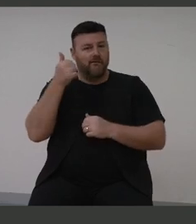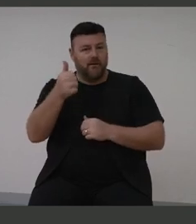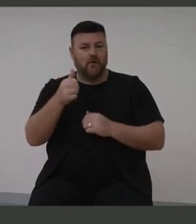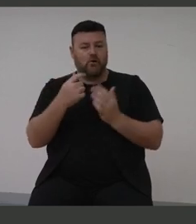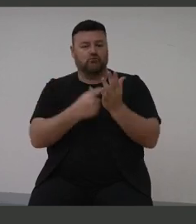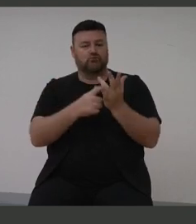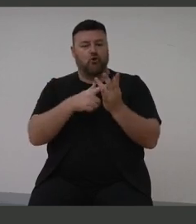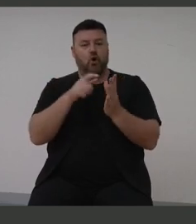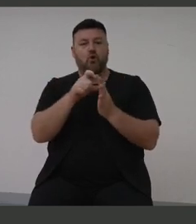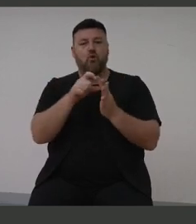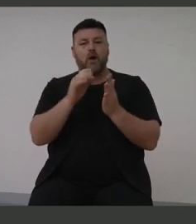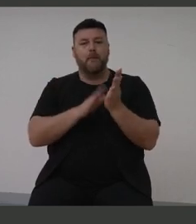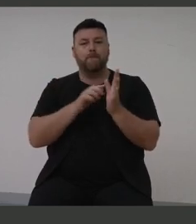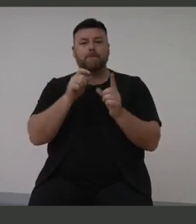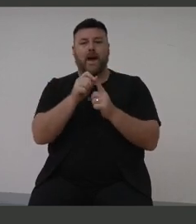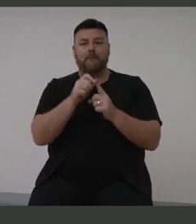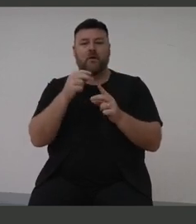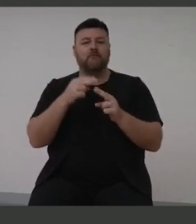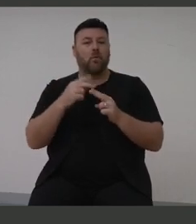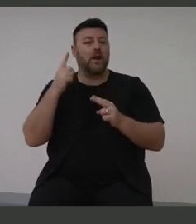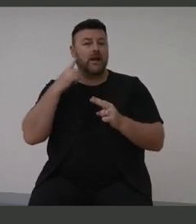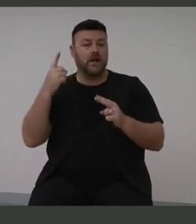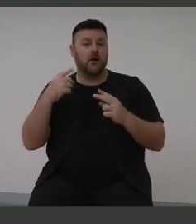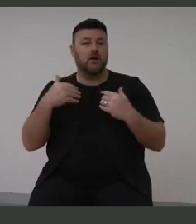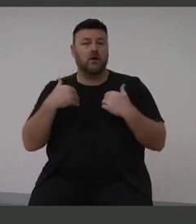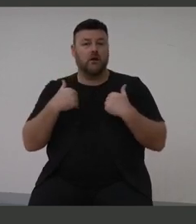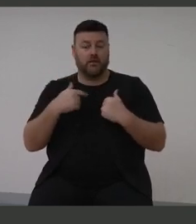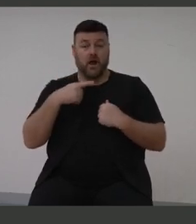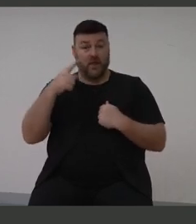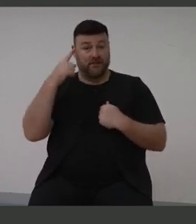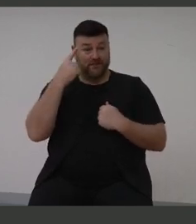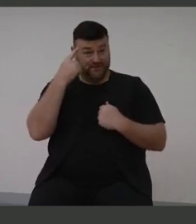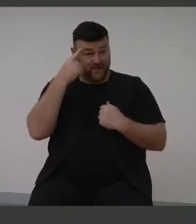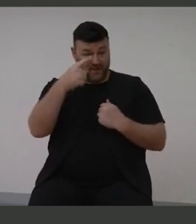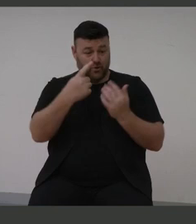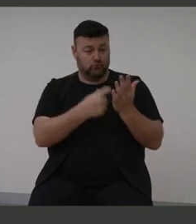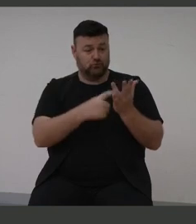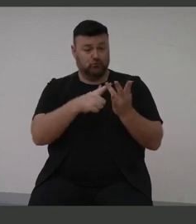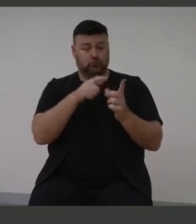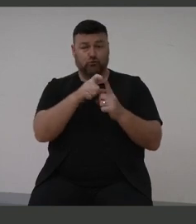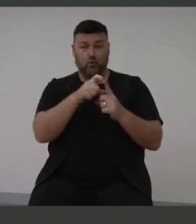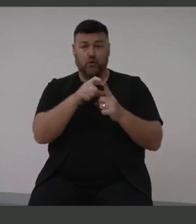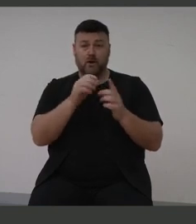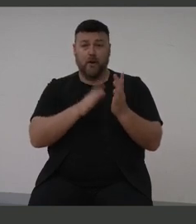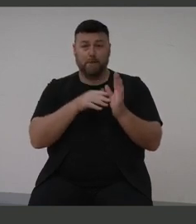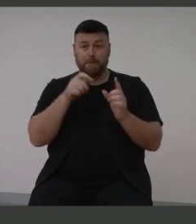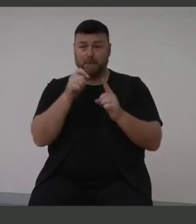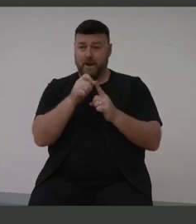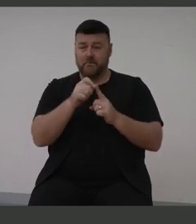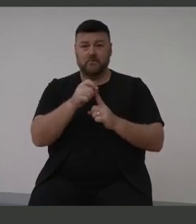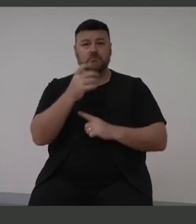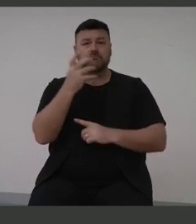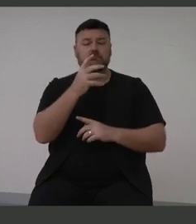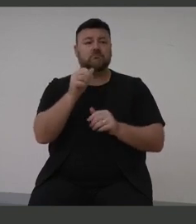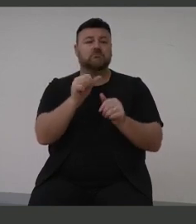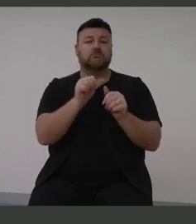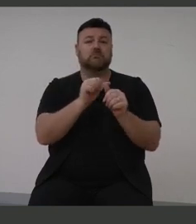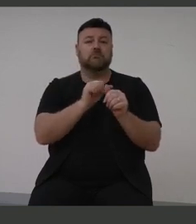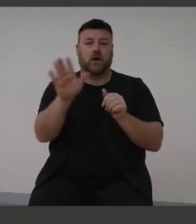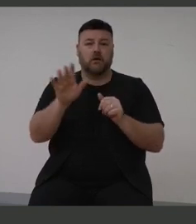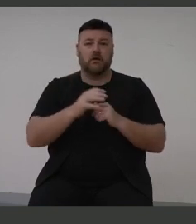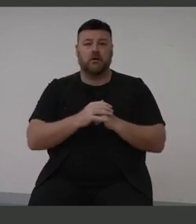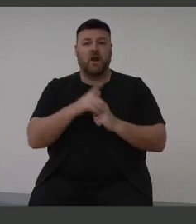health. I consider the roadmap an historic advance. The actions it proposed cover short,